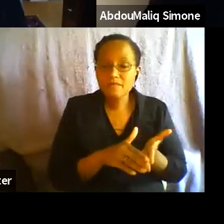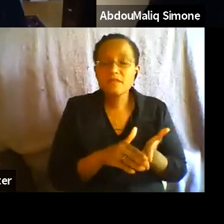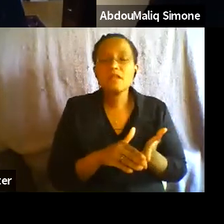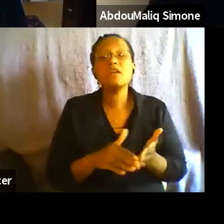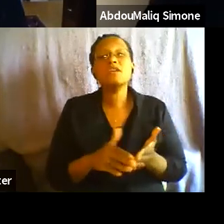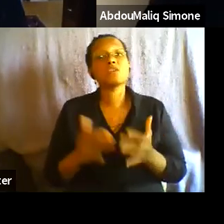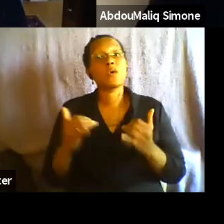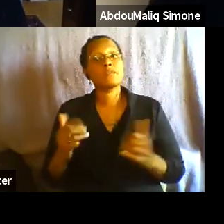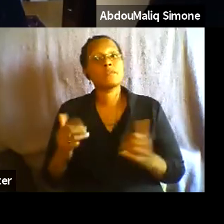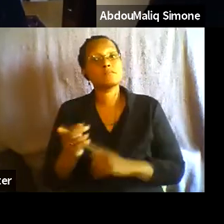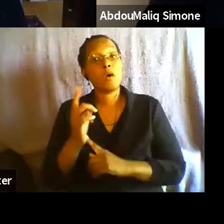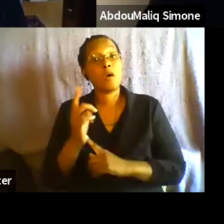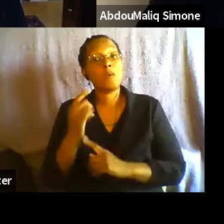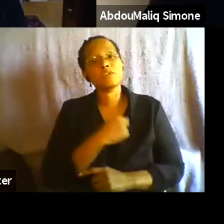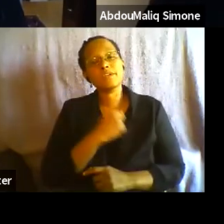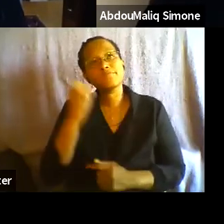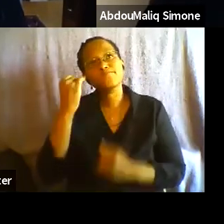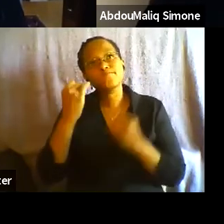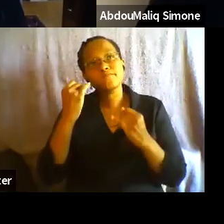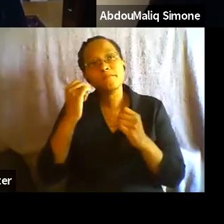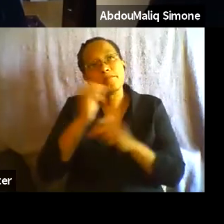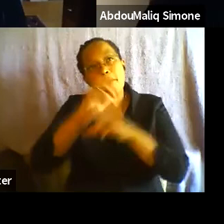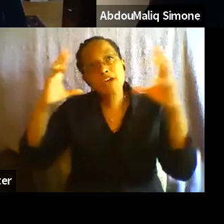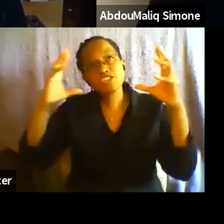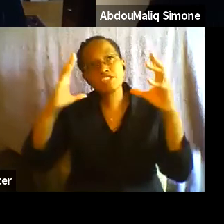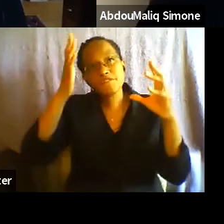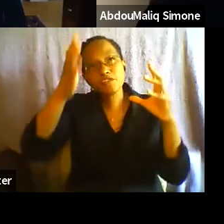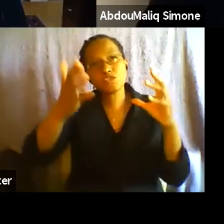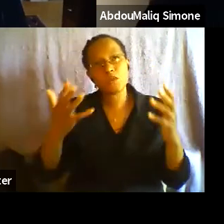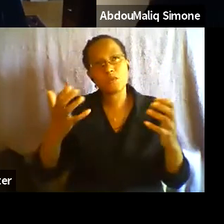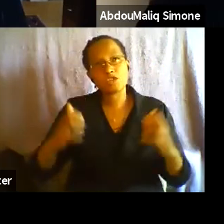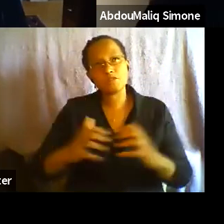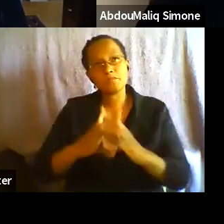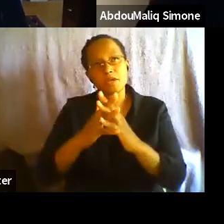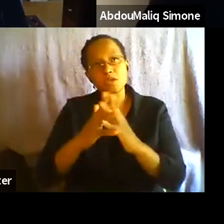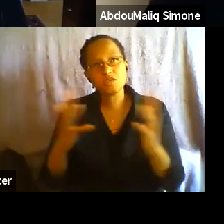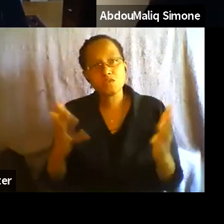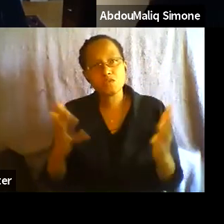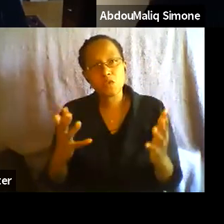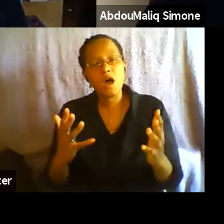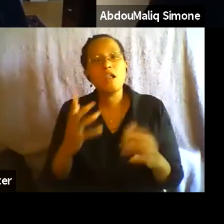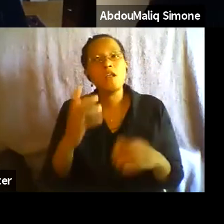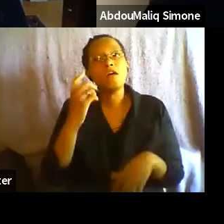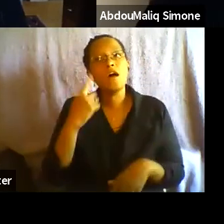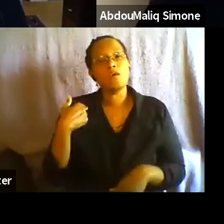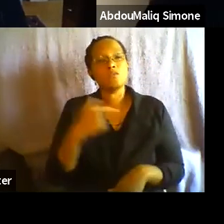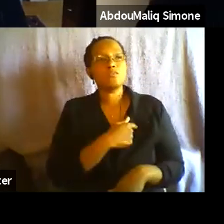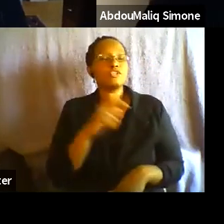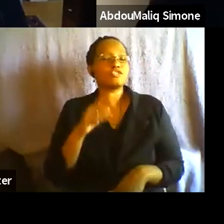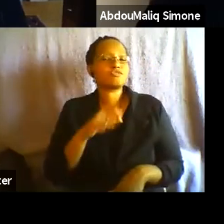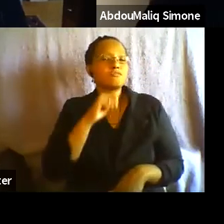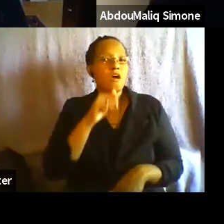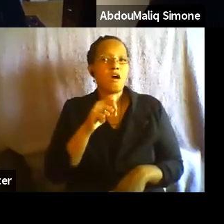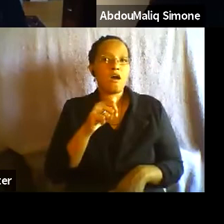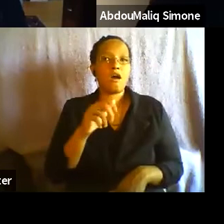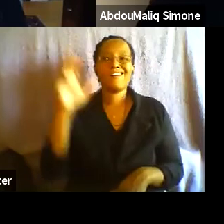we think about the future and what we're trying to build, um, we shouldn't, we shouldn't assume this utter